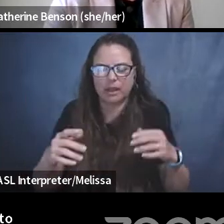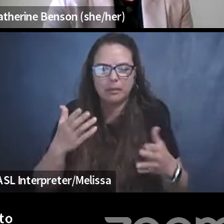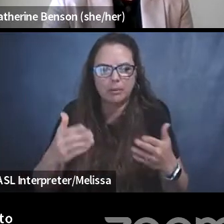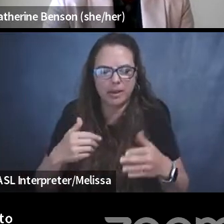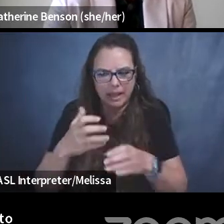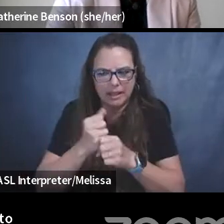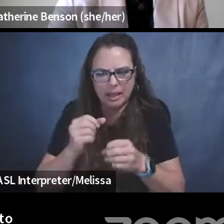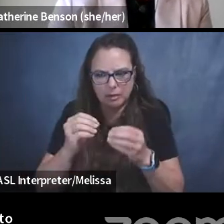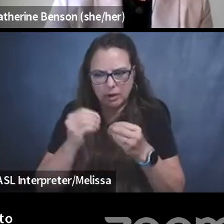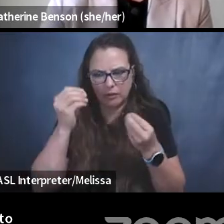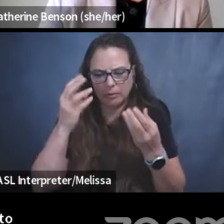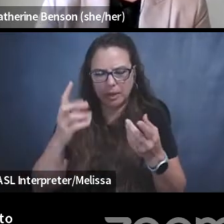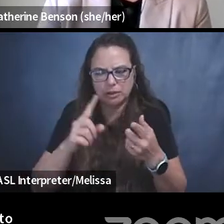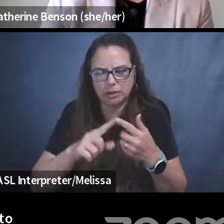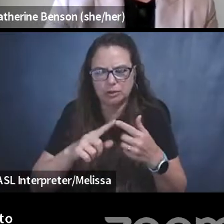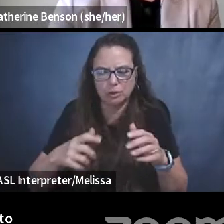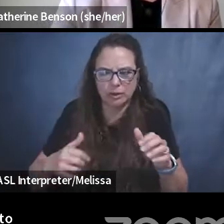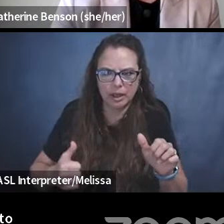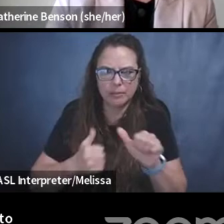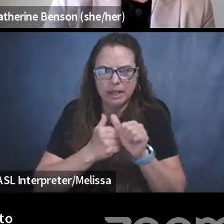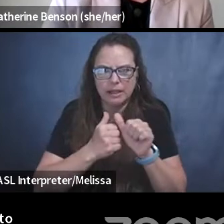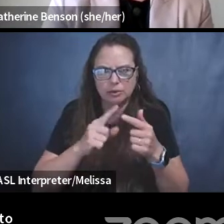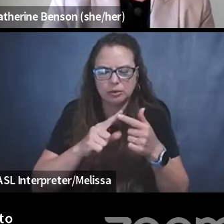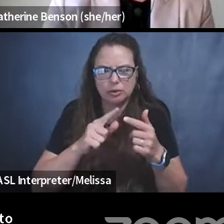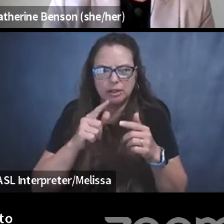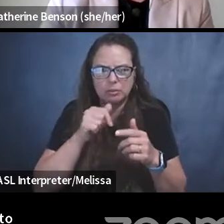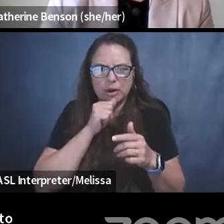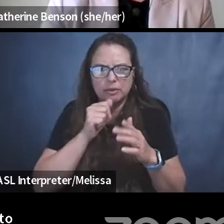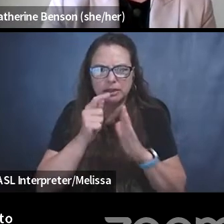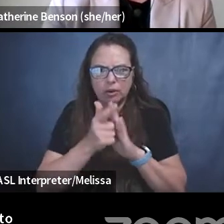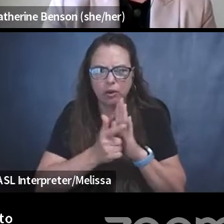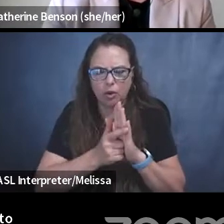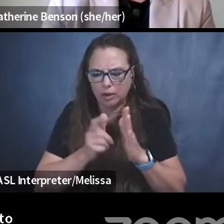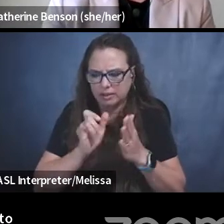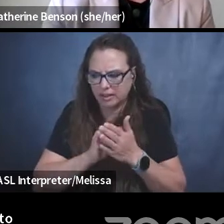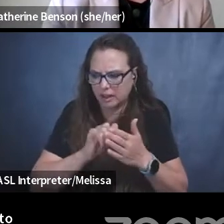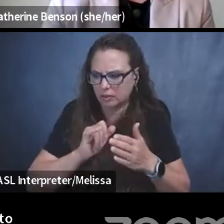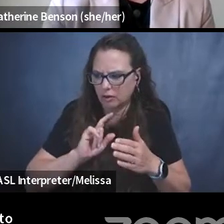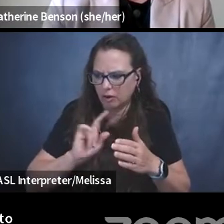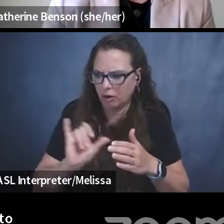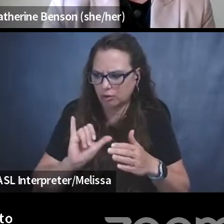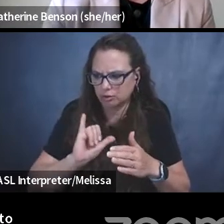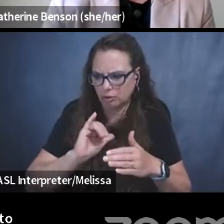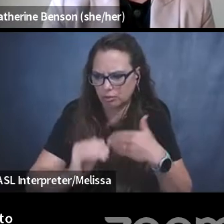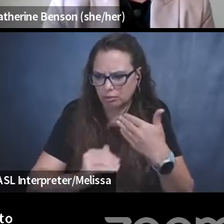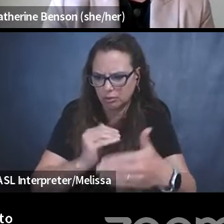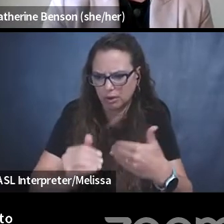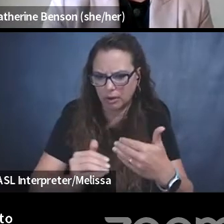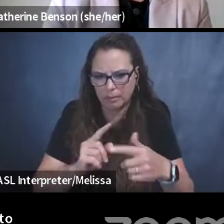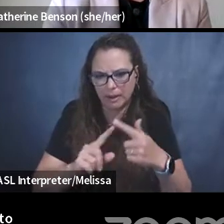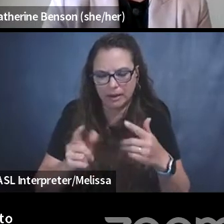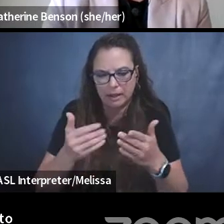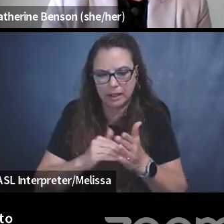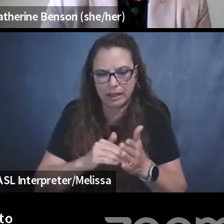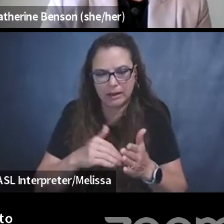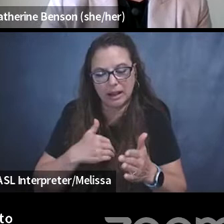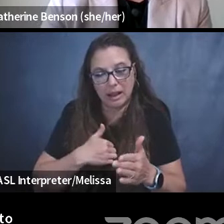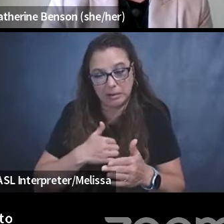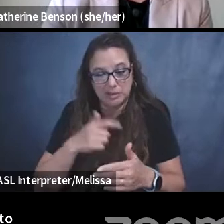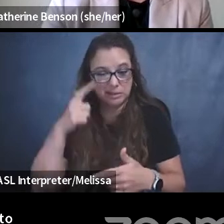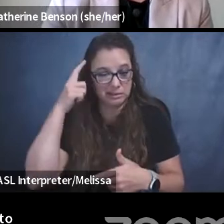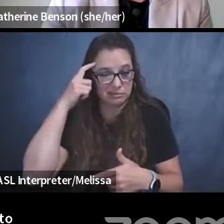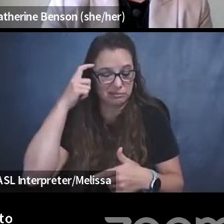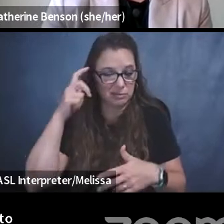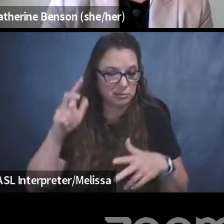to, to the privacy lawless that are also going on. But, um, again, I'm, I'm a bit skeptical, but we'll, we'll keep pushing